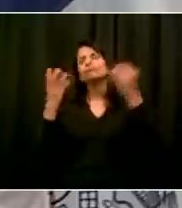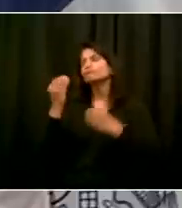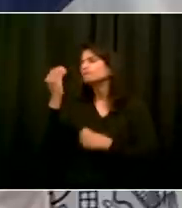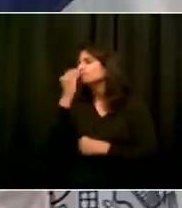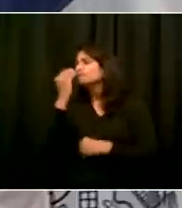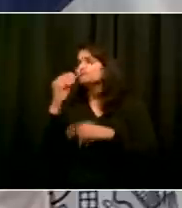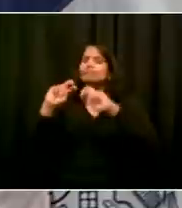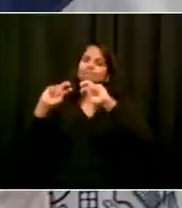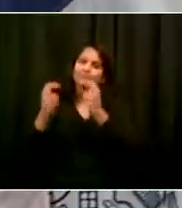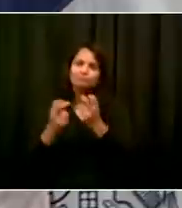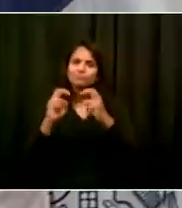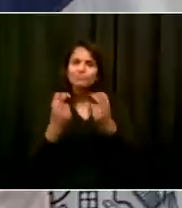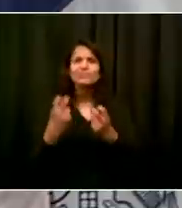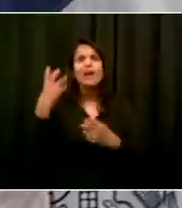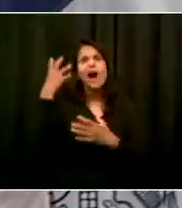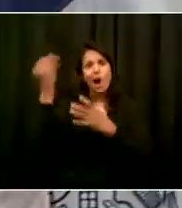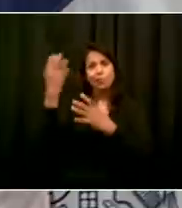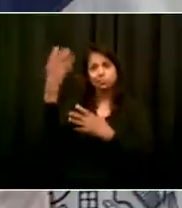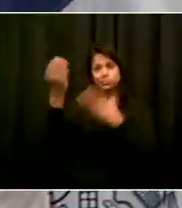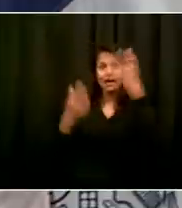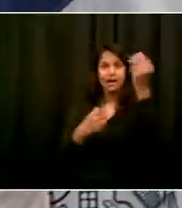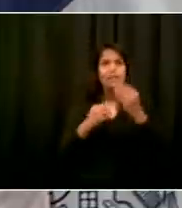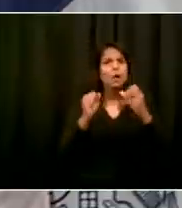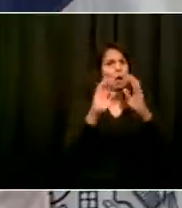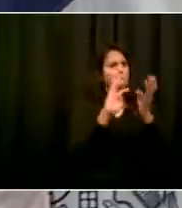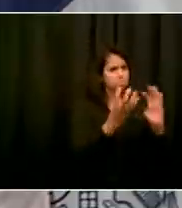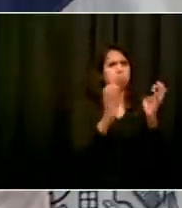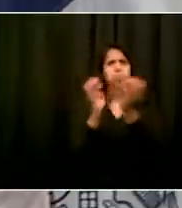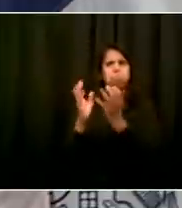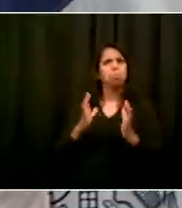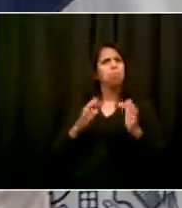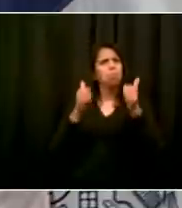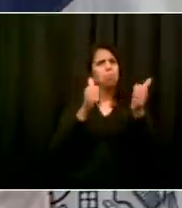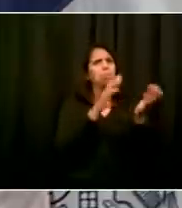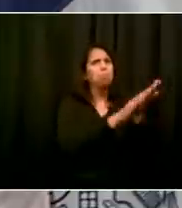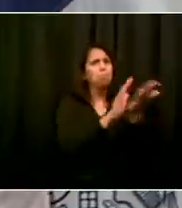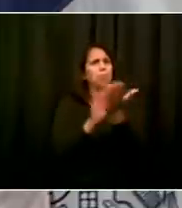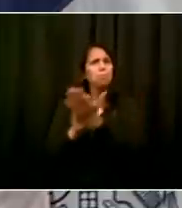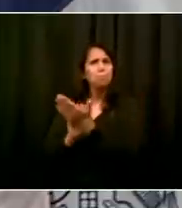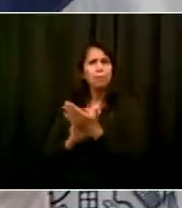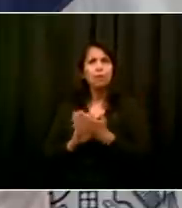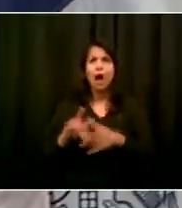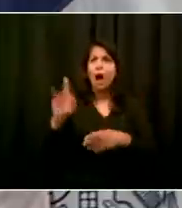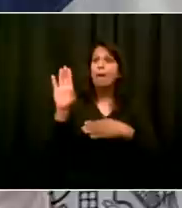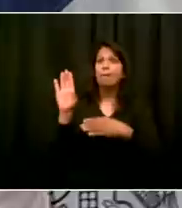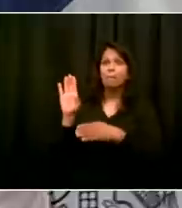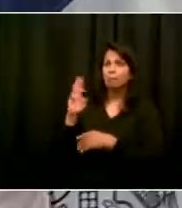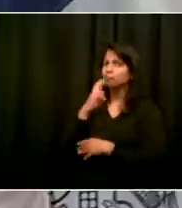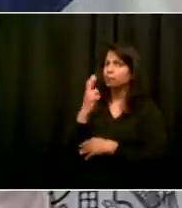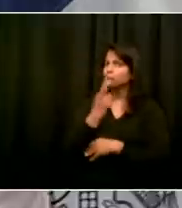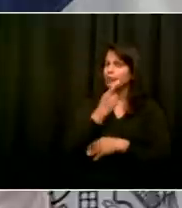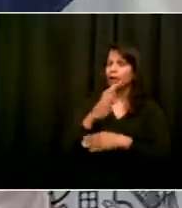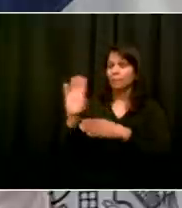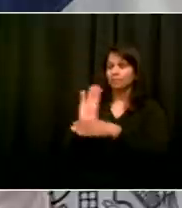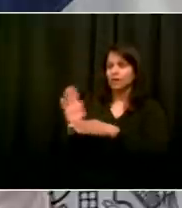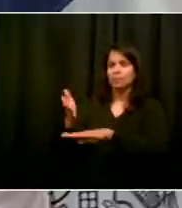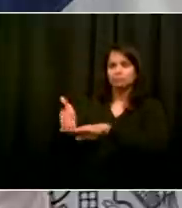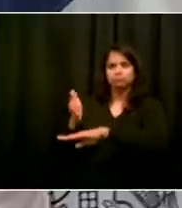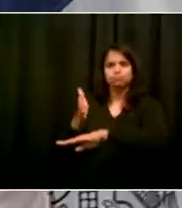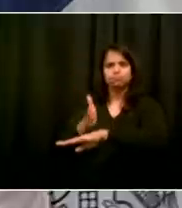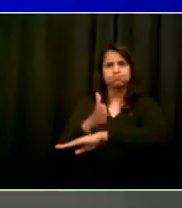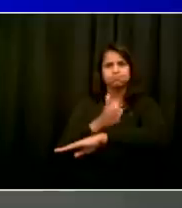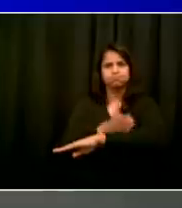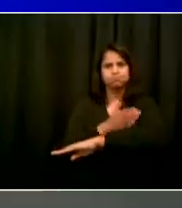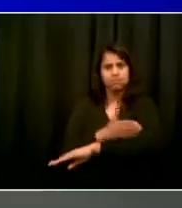industry for achieving that and bringing back all those jobs. But now this is the first day when you'll start to have indoor dining